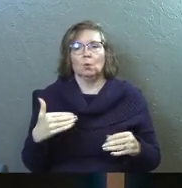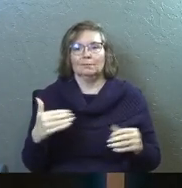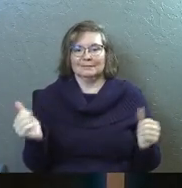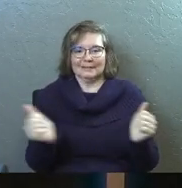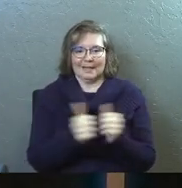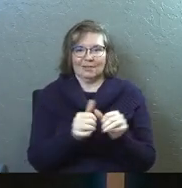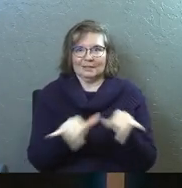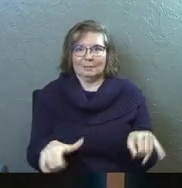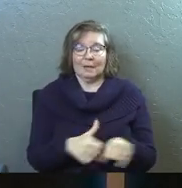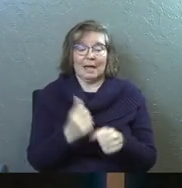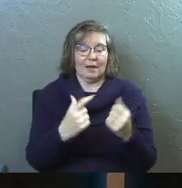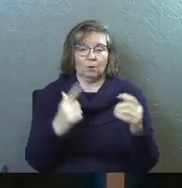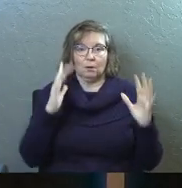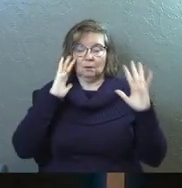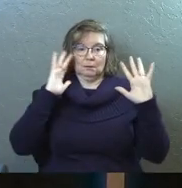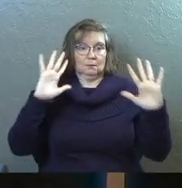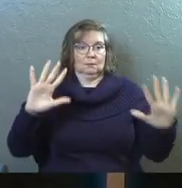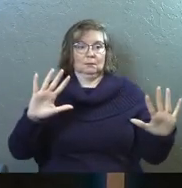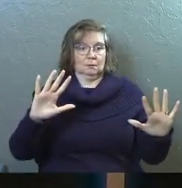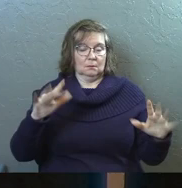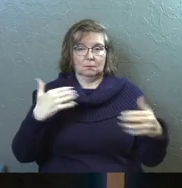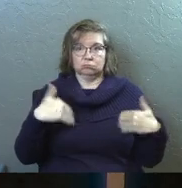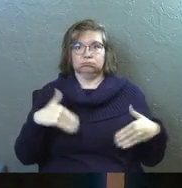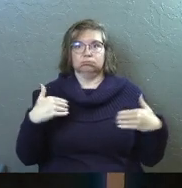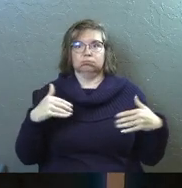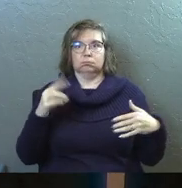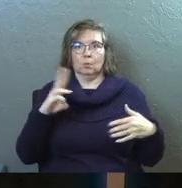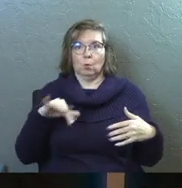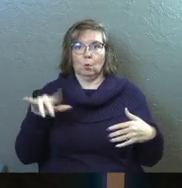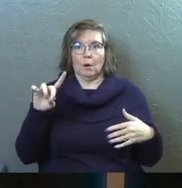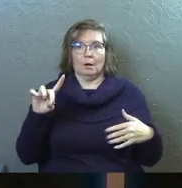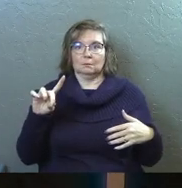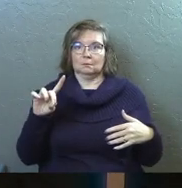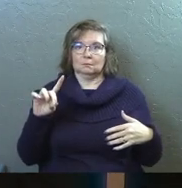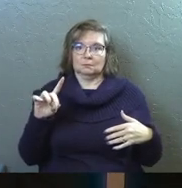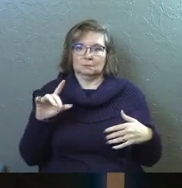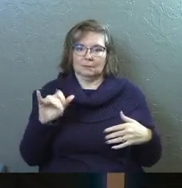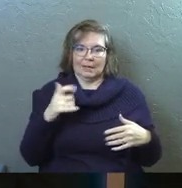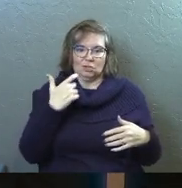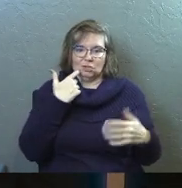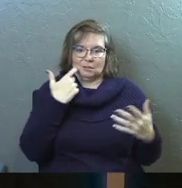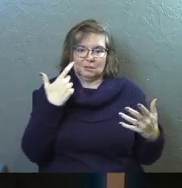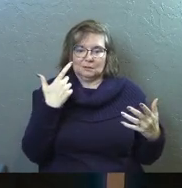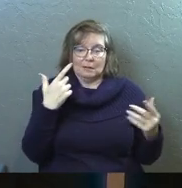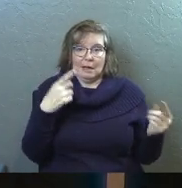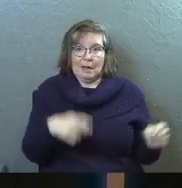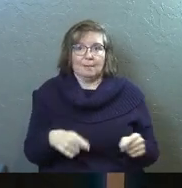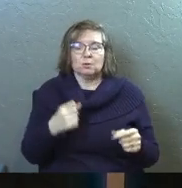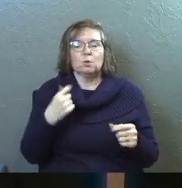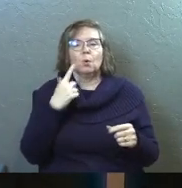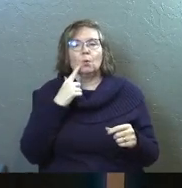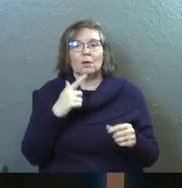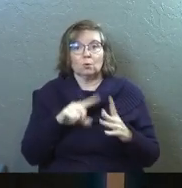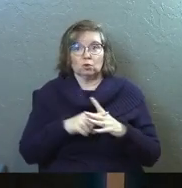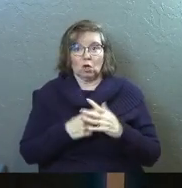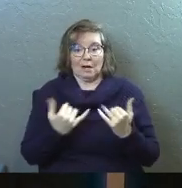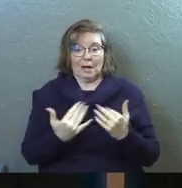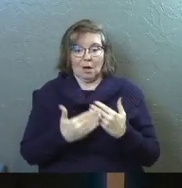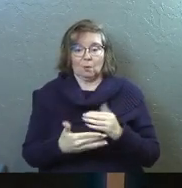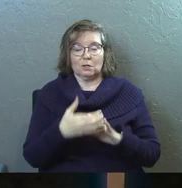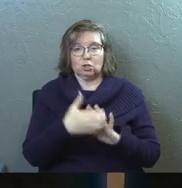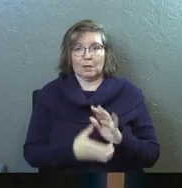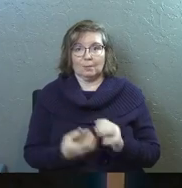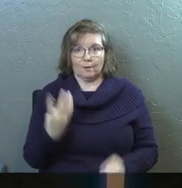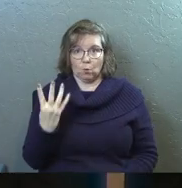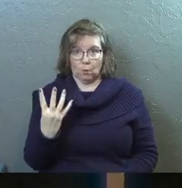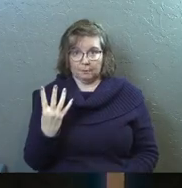And everybody's freaking out. Like, this is quite the wild scene that has just happened. And so we're going to pick it up now in